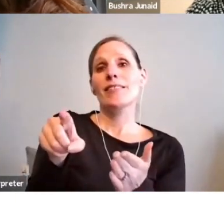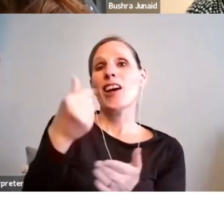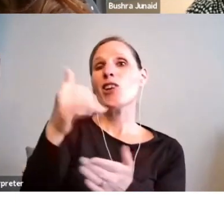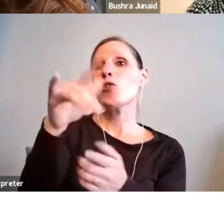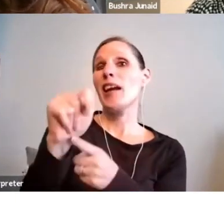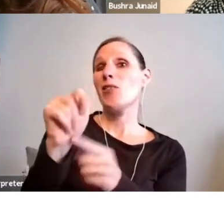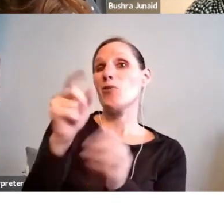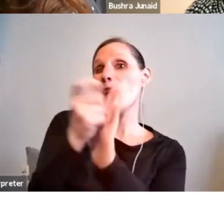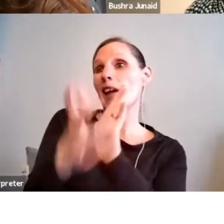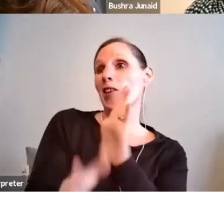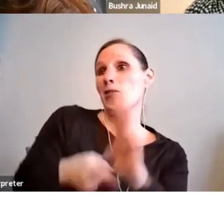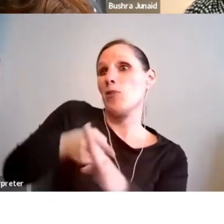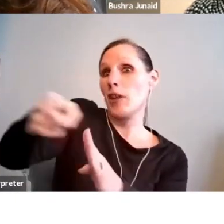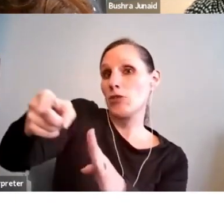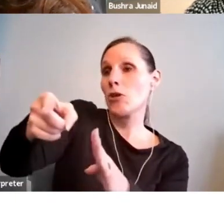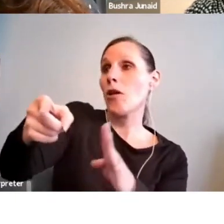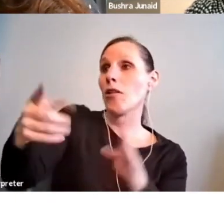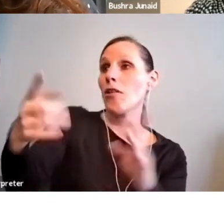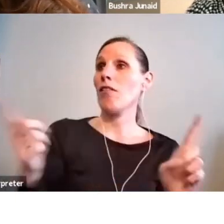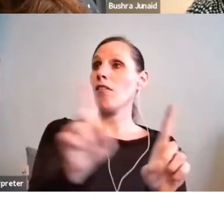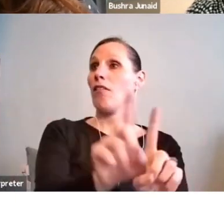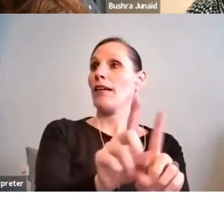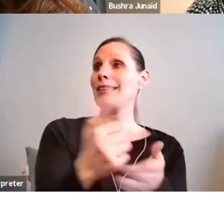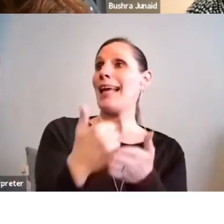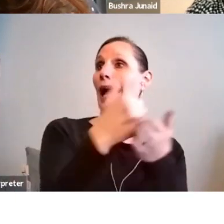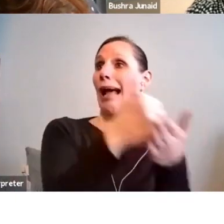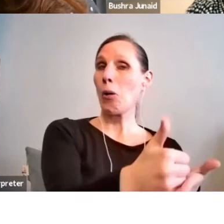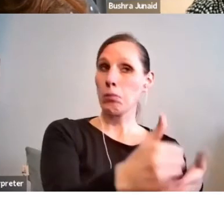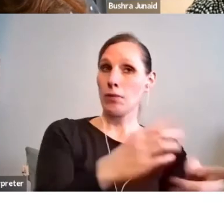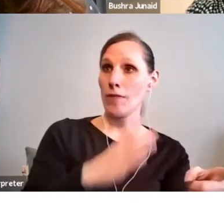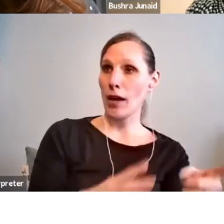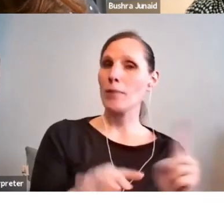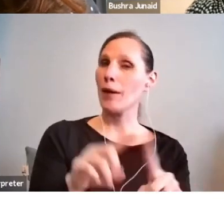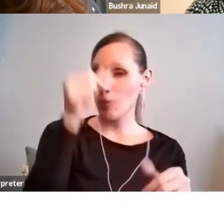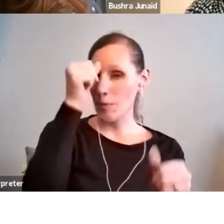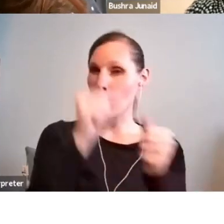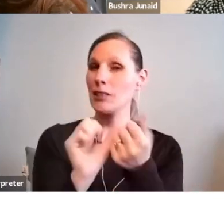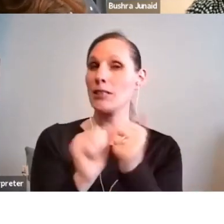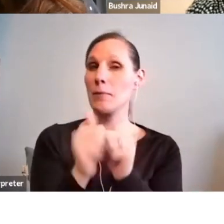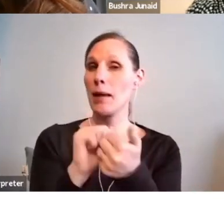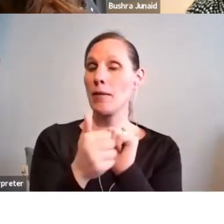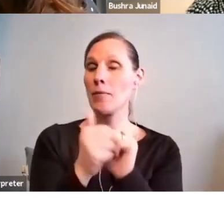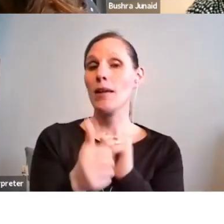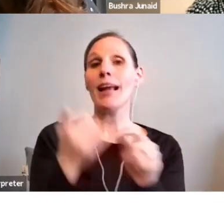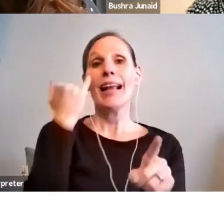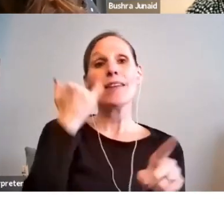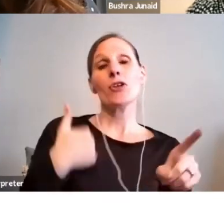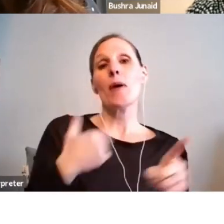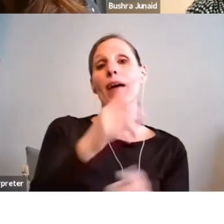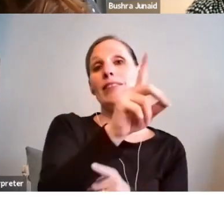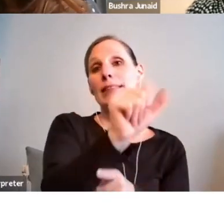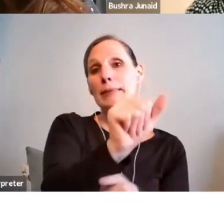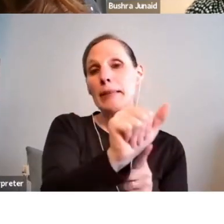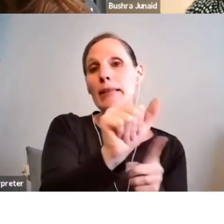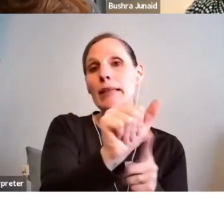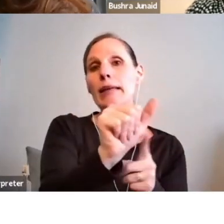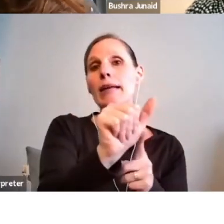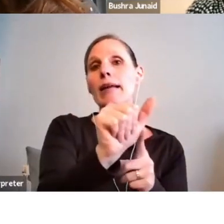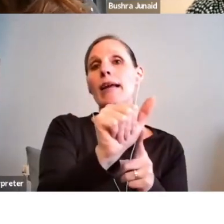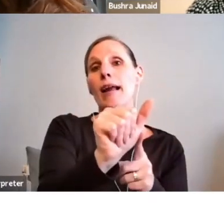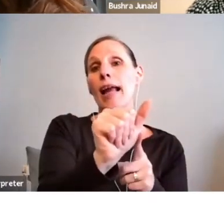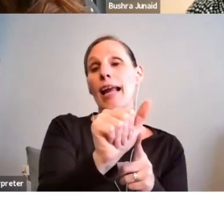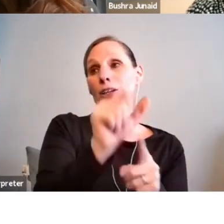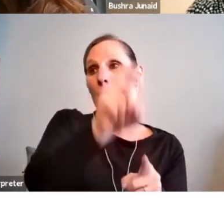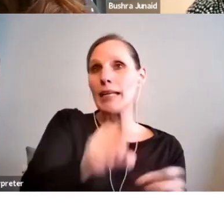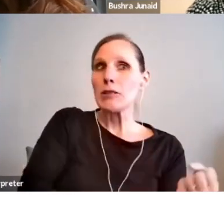projects. If you do have a disability and require assistance completing your application, do get in